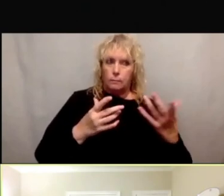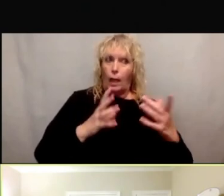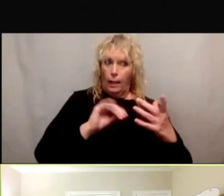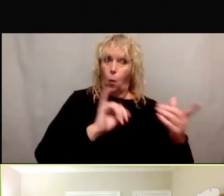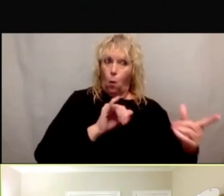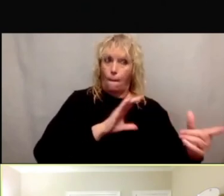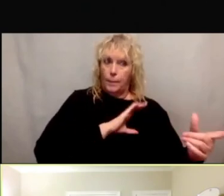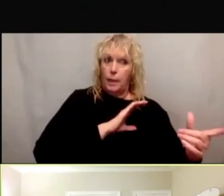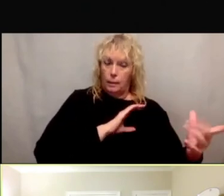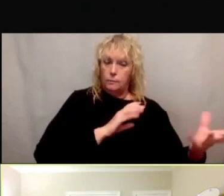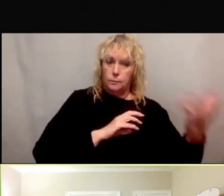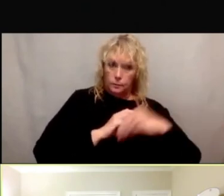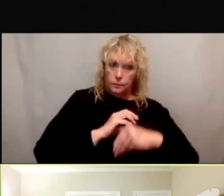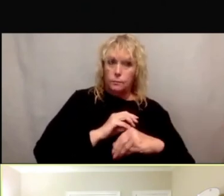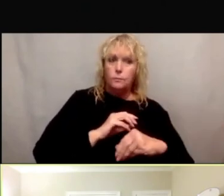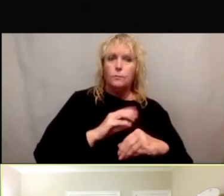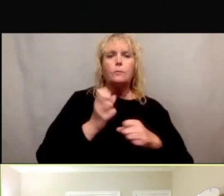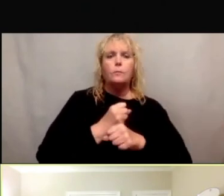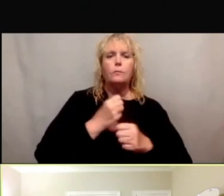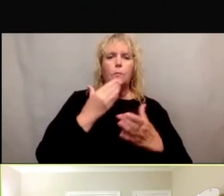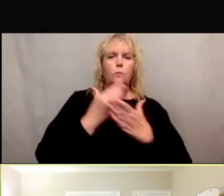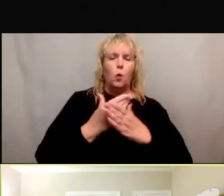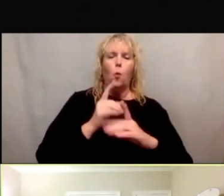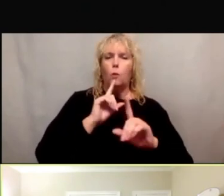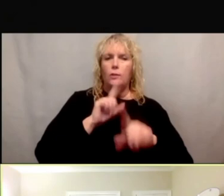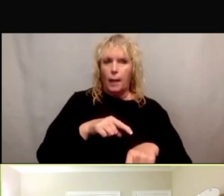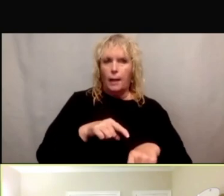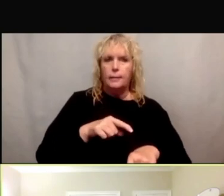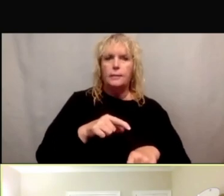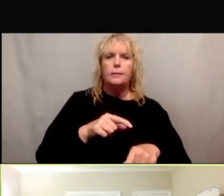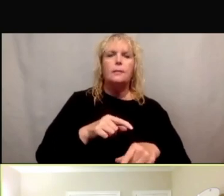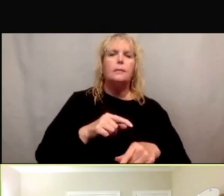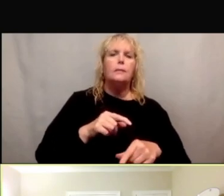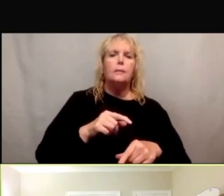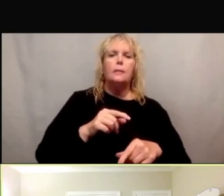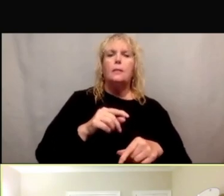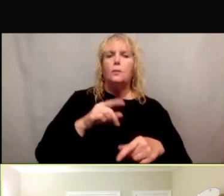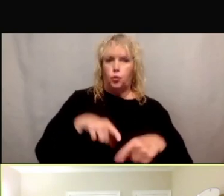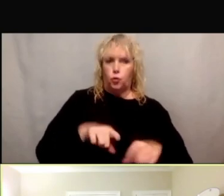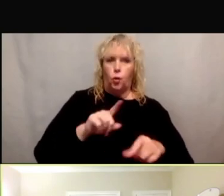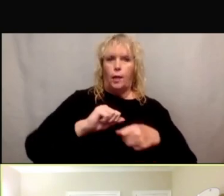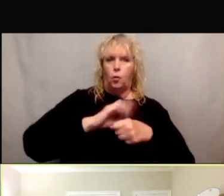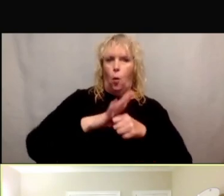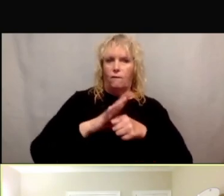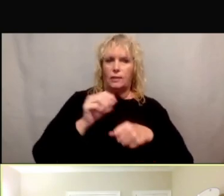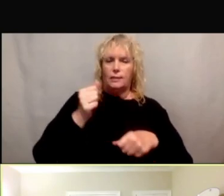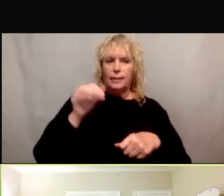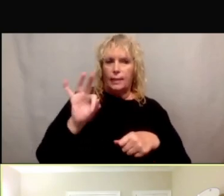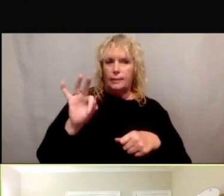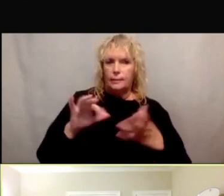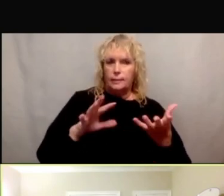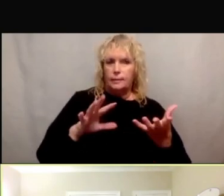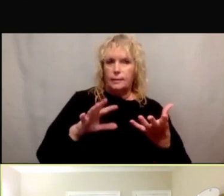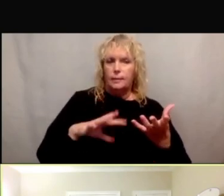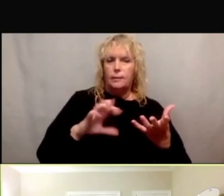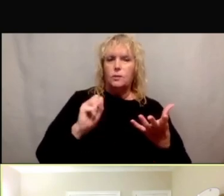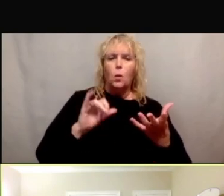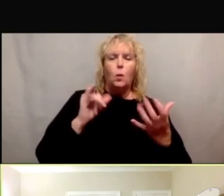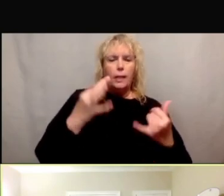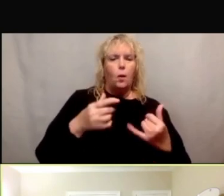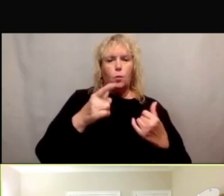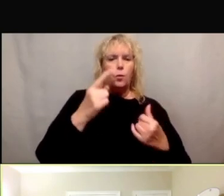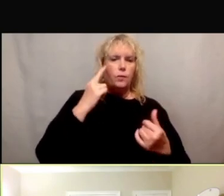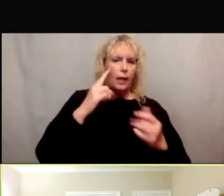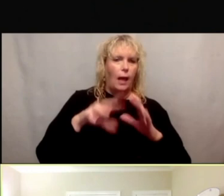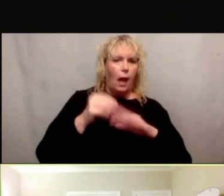and got a good response rate during COVID-19. So I think that thinking outside of the box